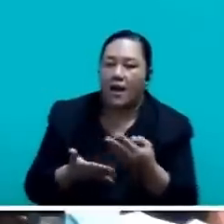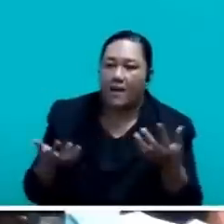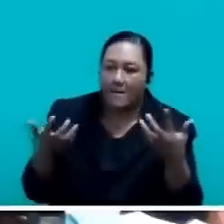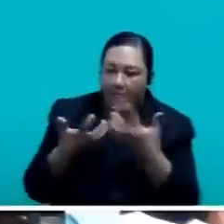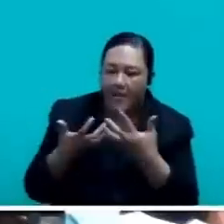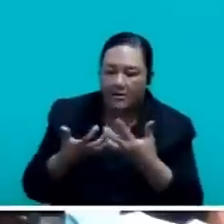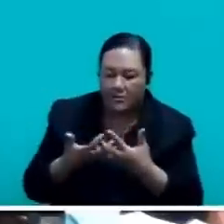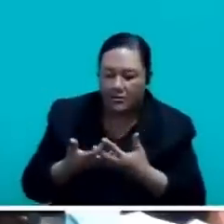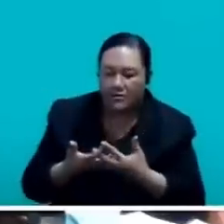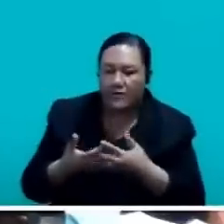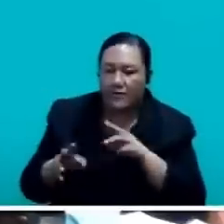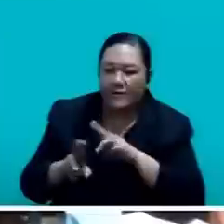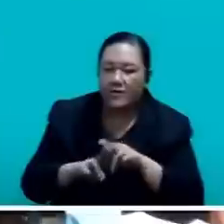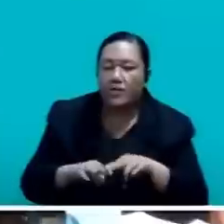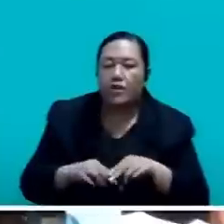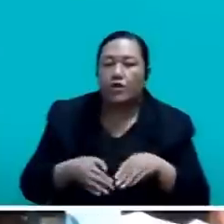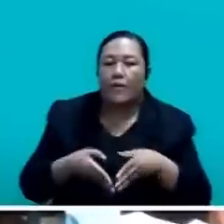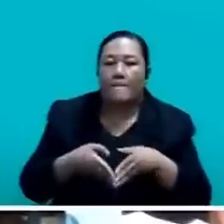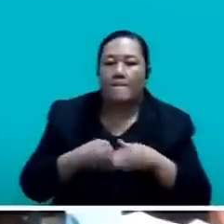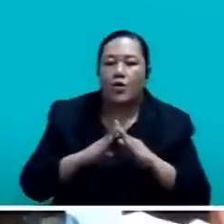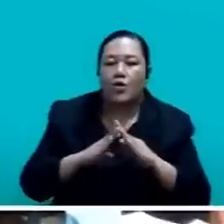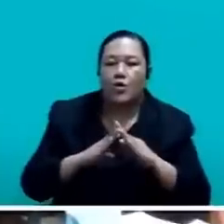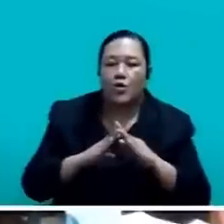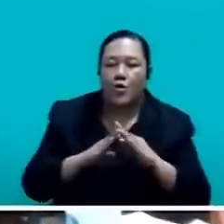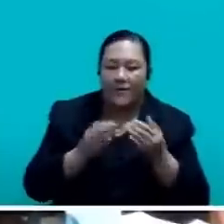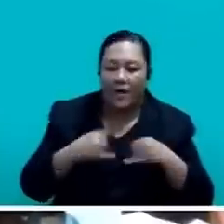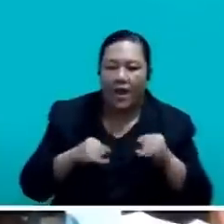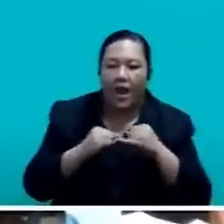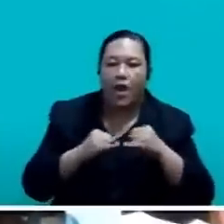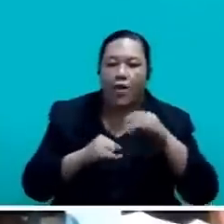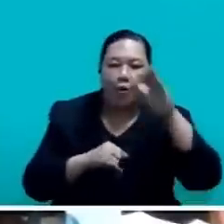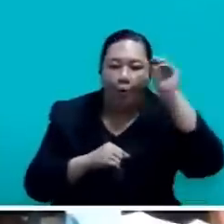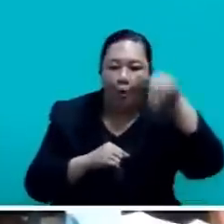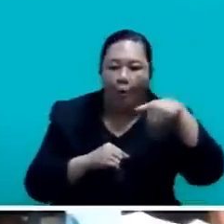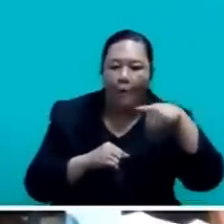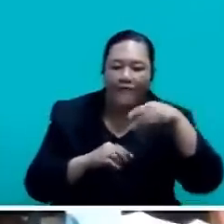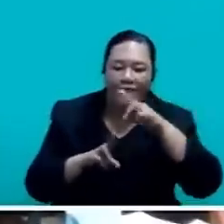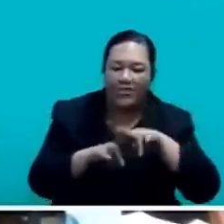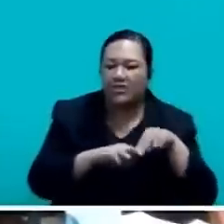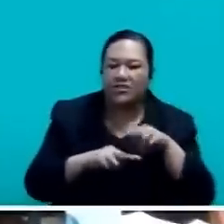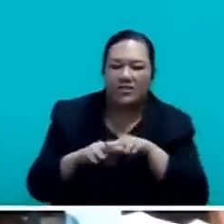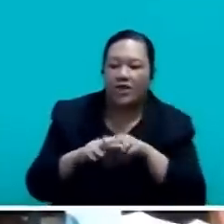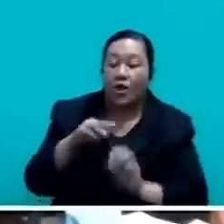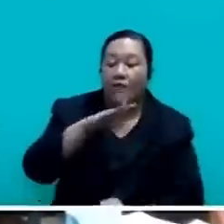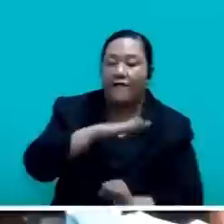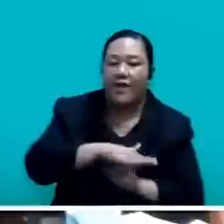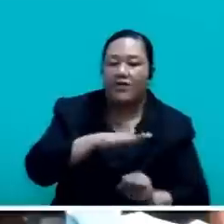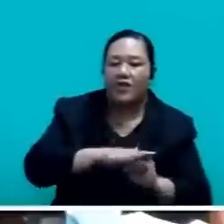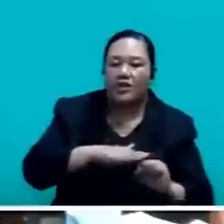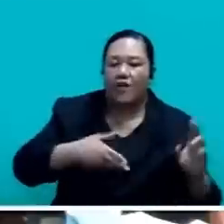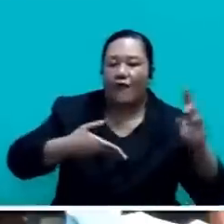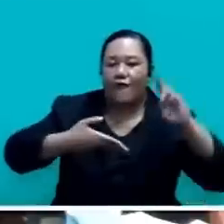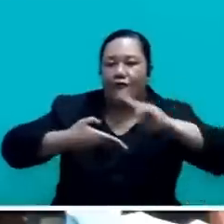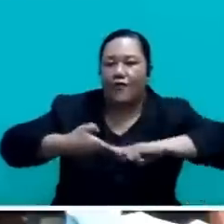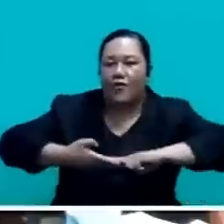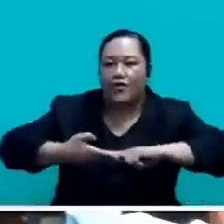in rebuilding our island home of Fiji together on the foundation of unity,